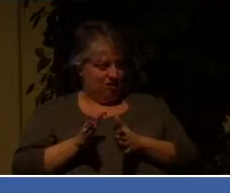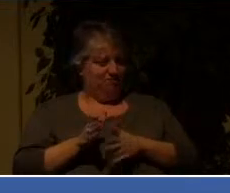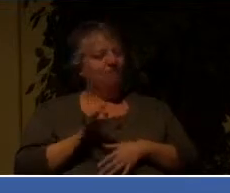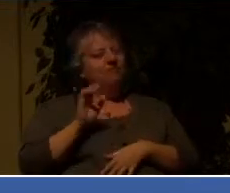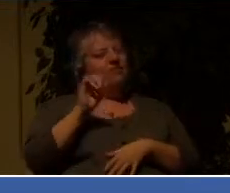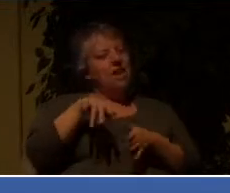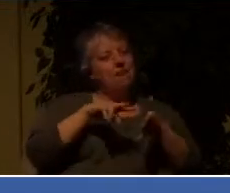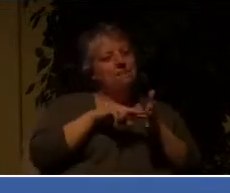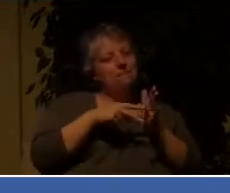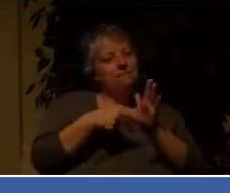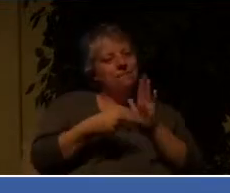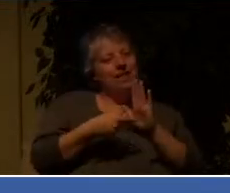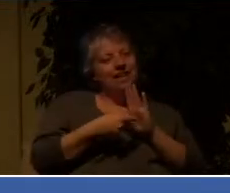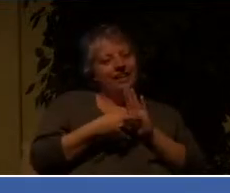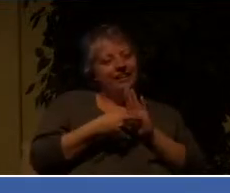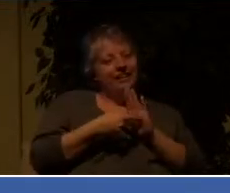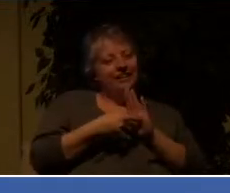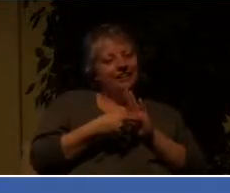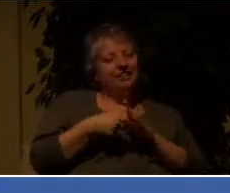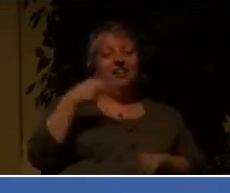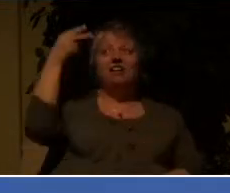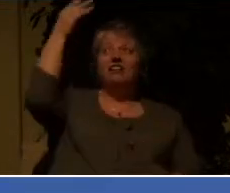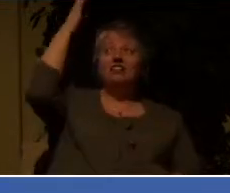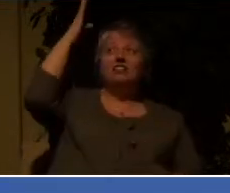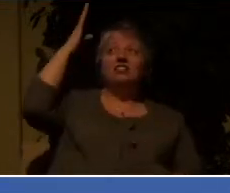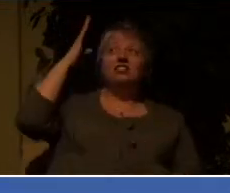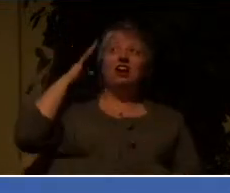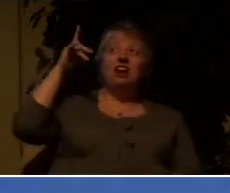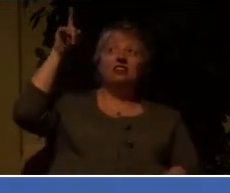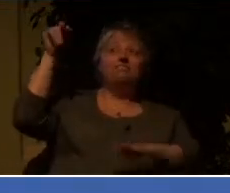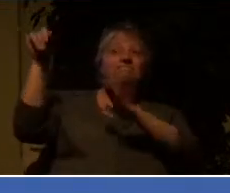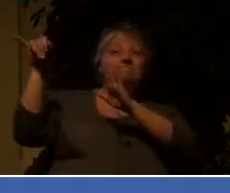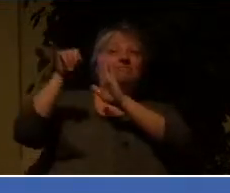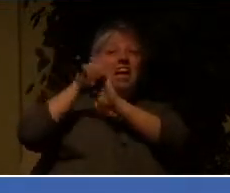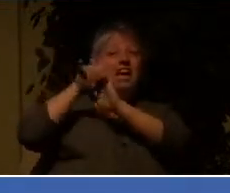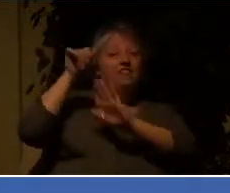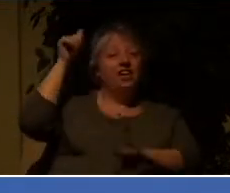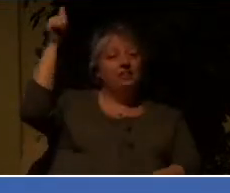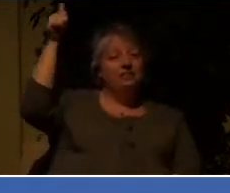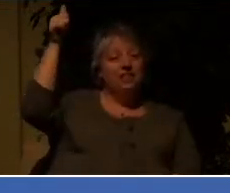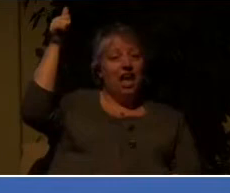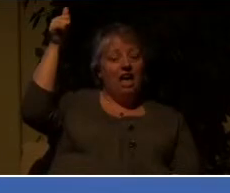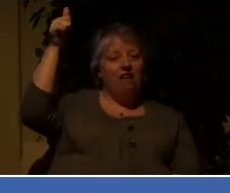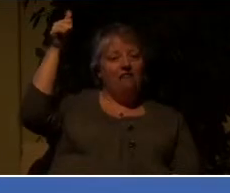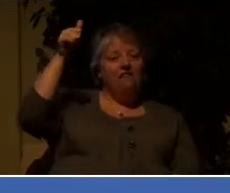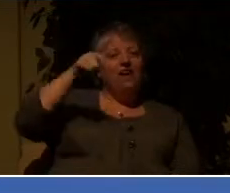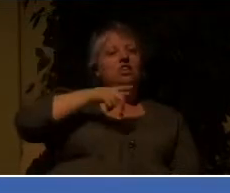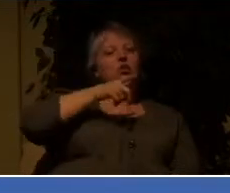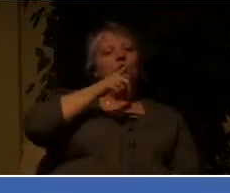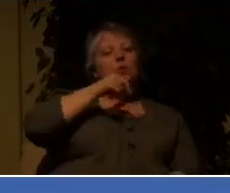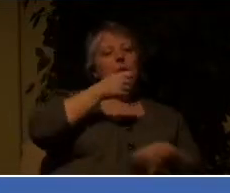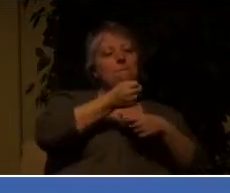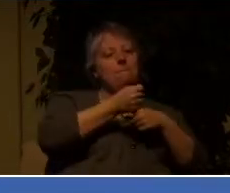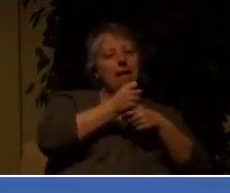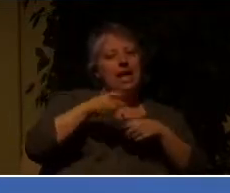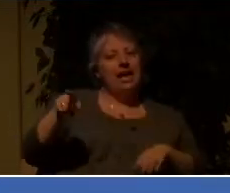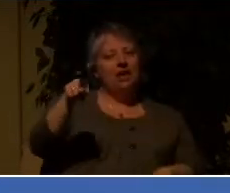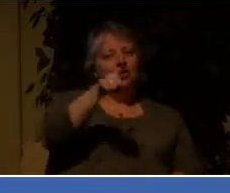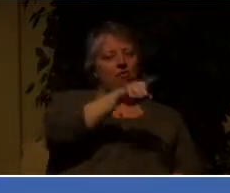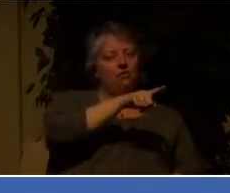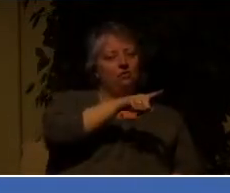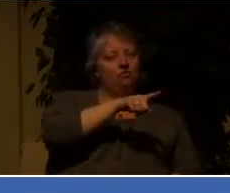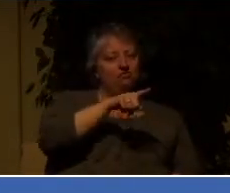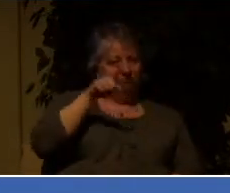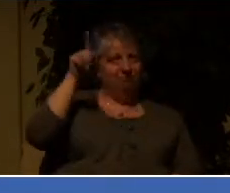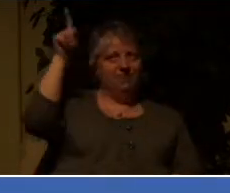that means is that God is identifying himself as the one who has made us. And